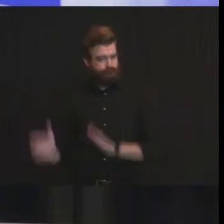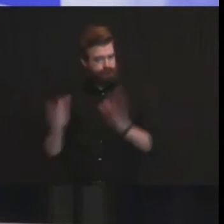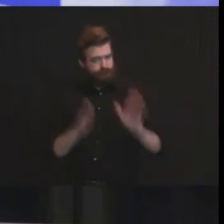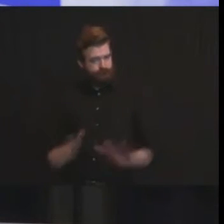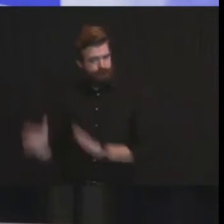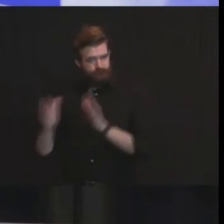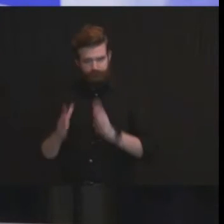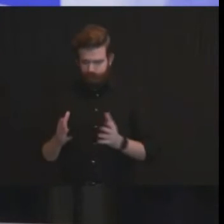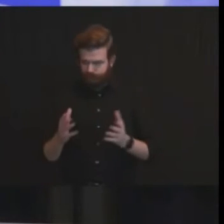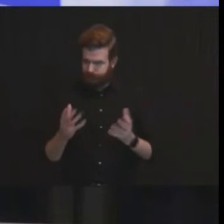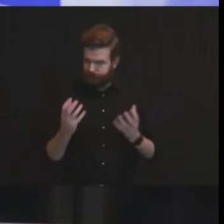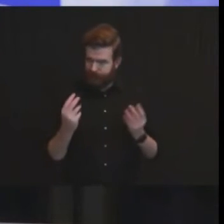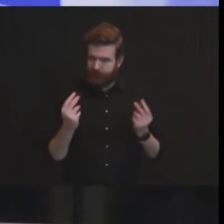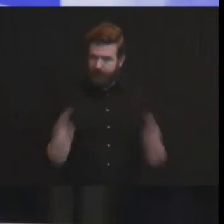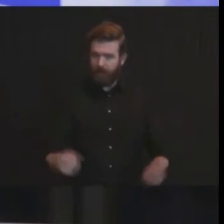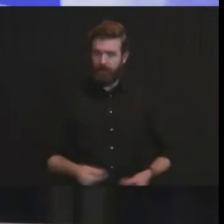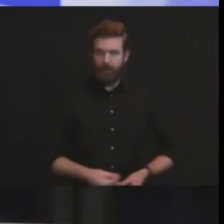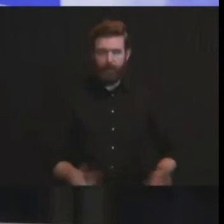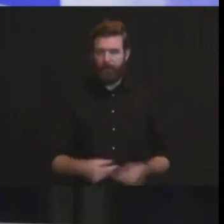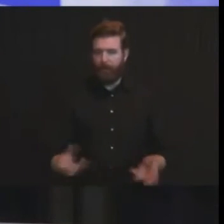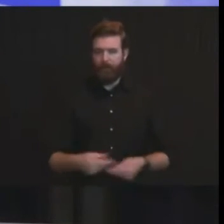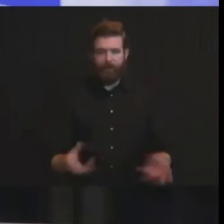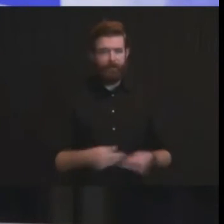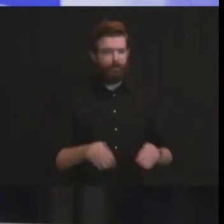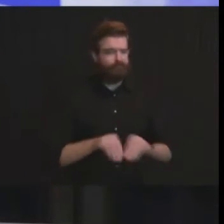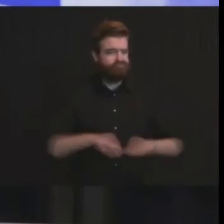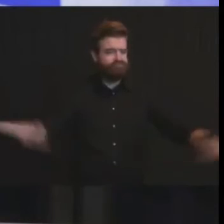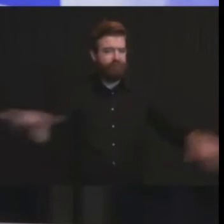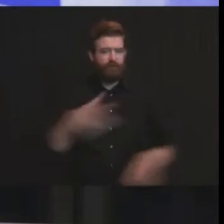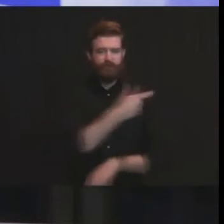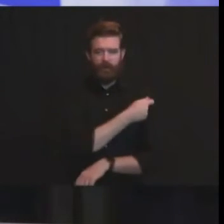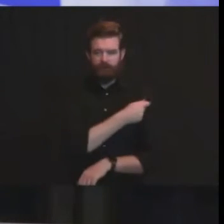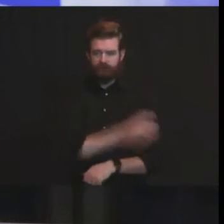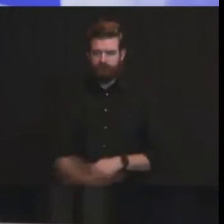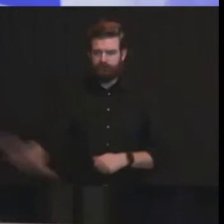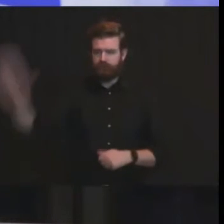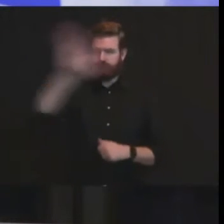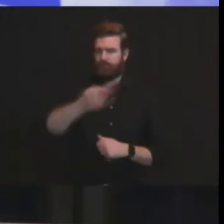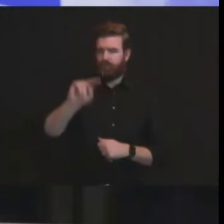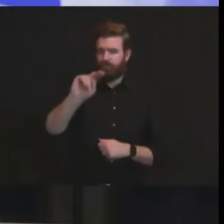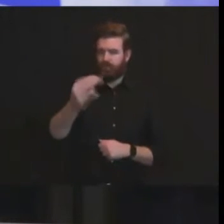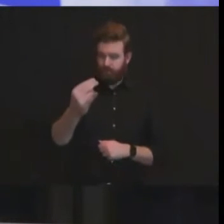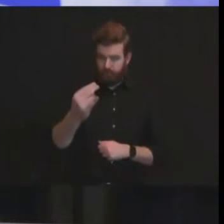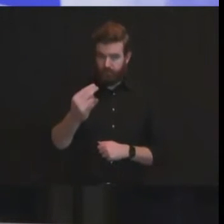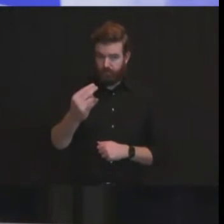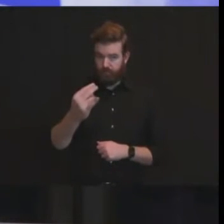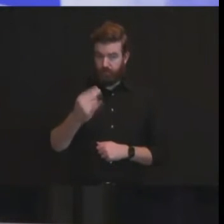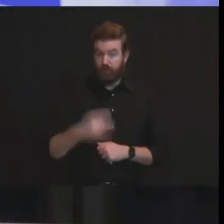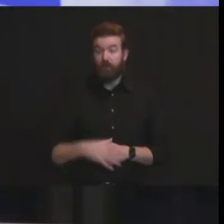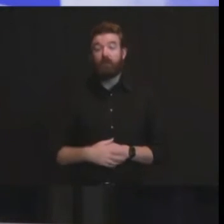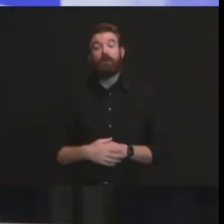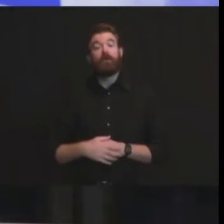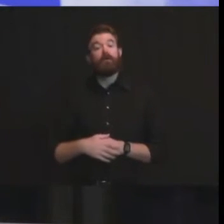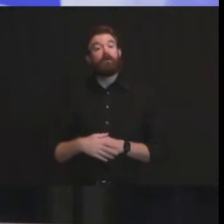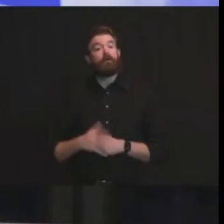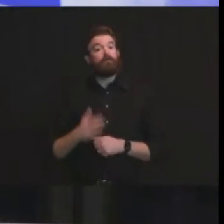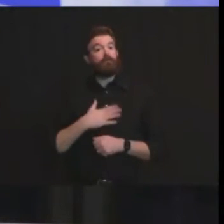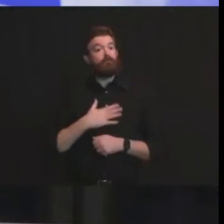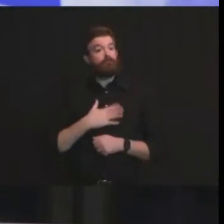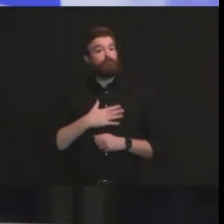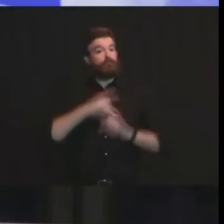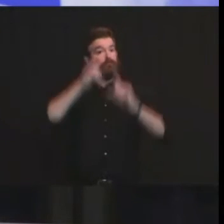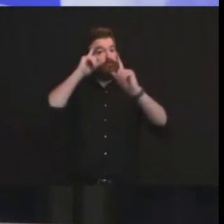vaccine to the new jersey communities our goal is to vaccinate 70 percent of the adult population